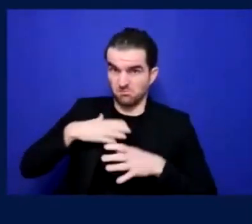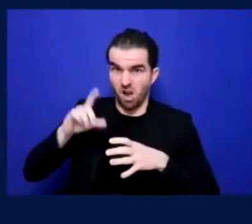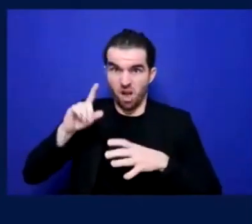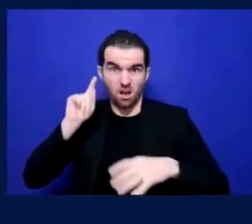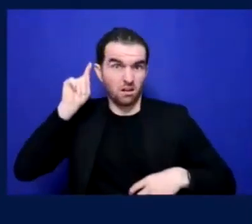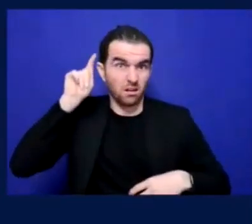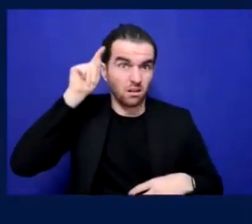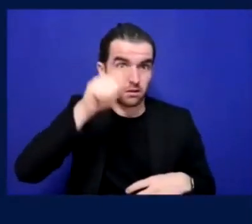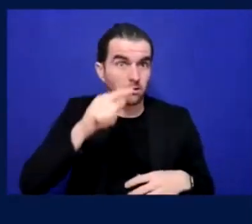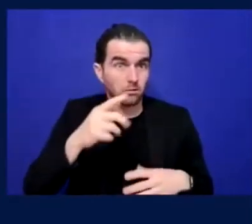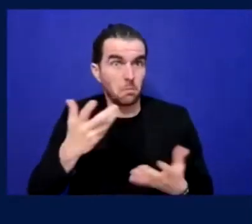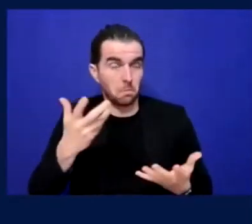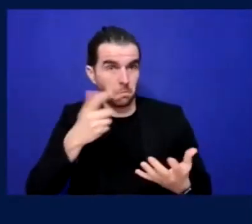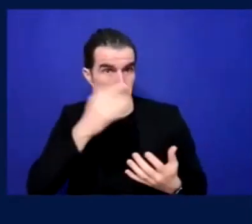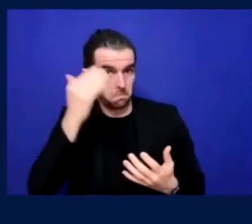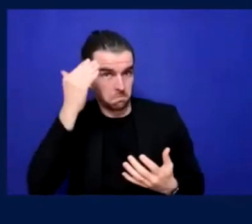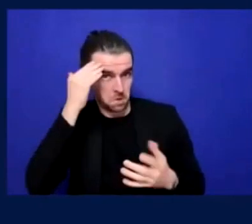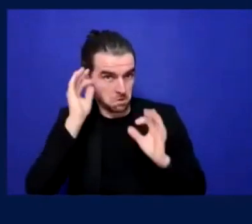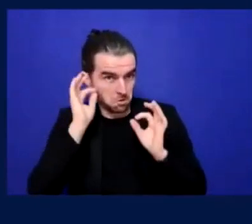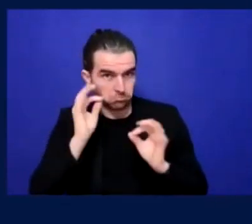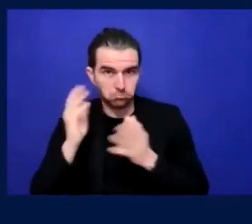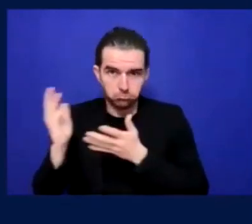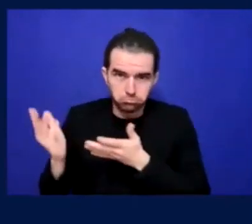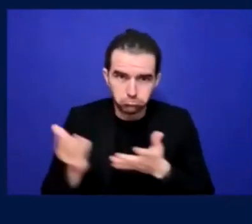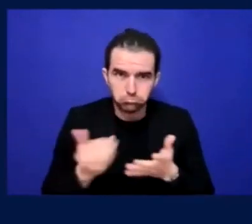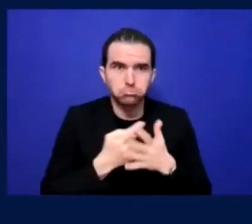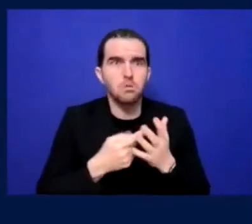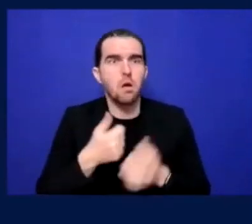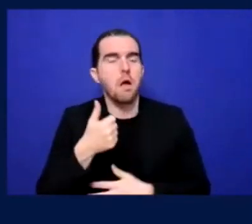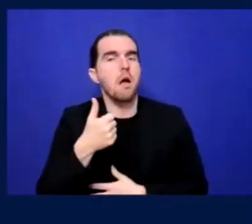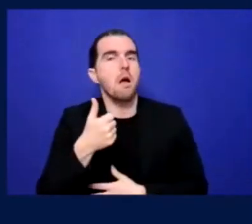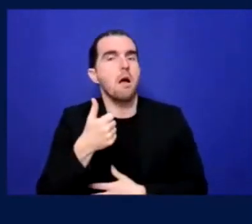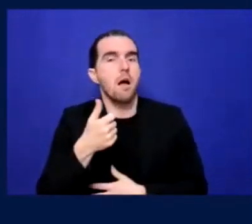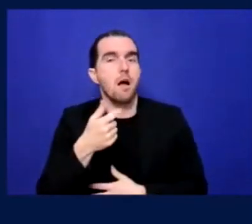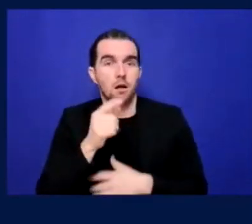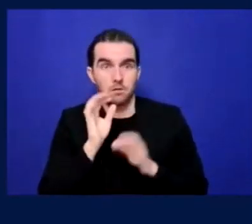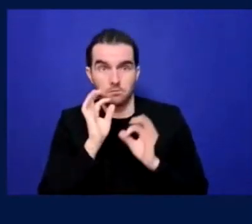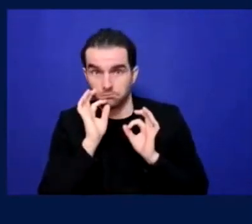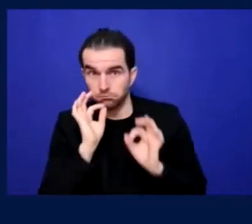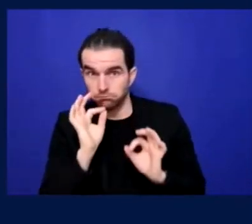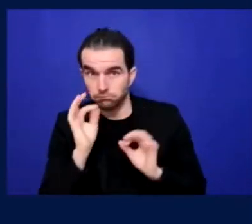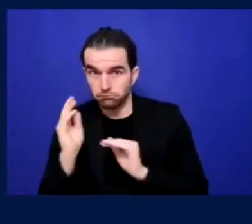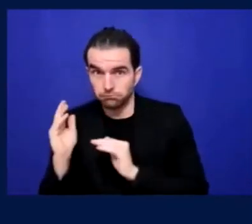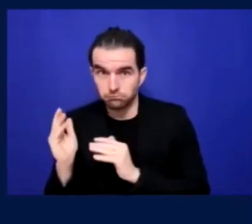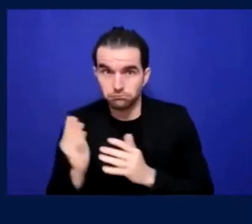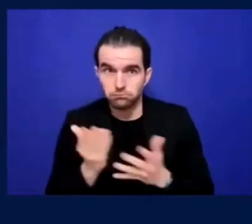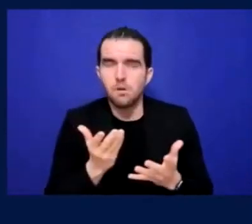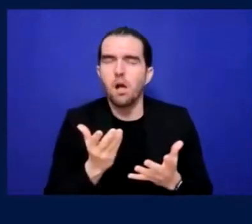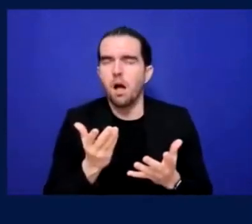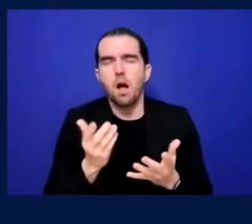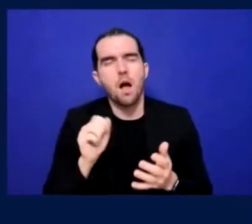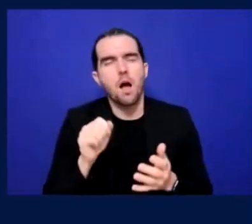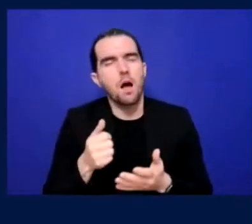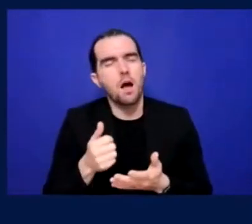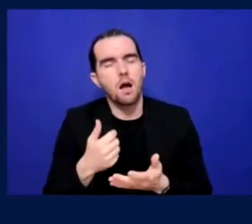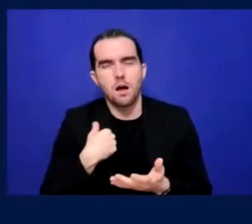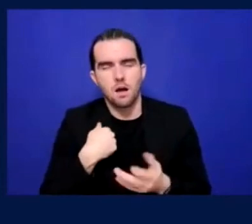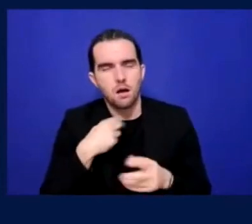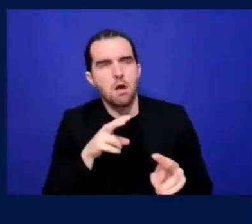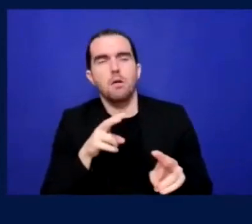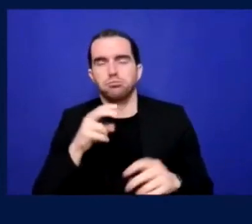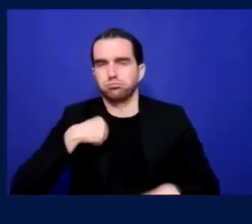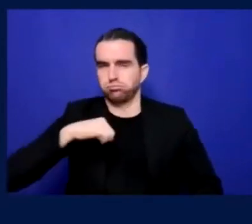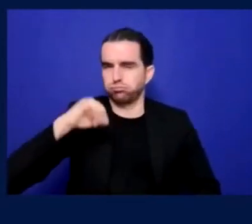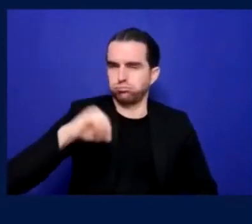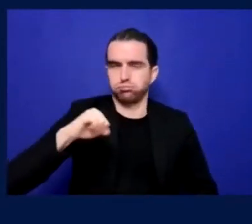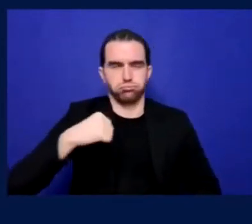Tanawady and I can't find any information about audio descriptive commentary, or if there's going to be space where